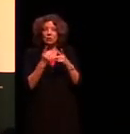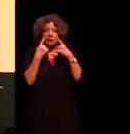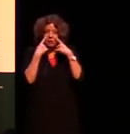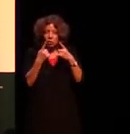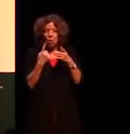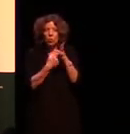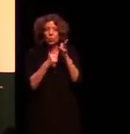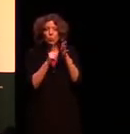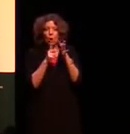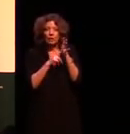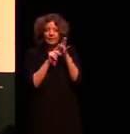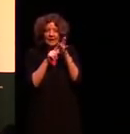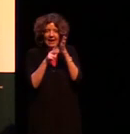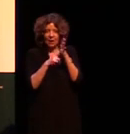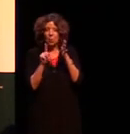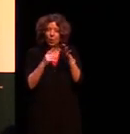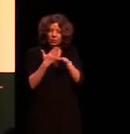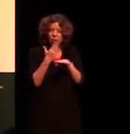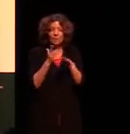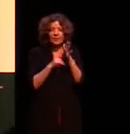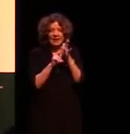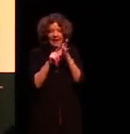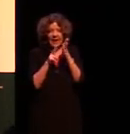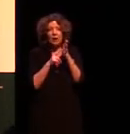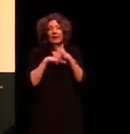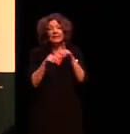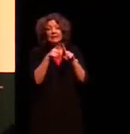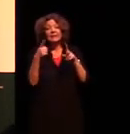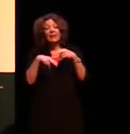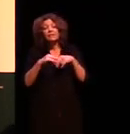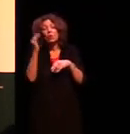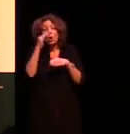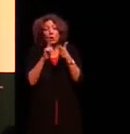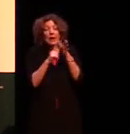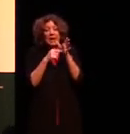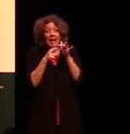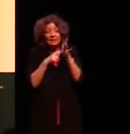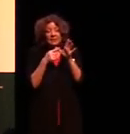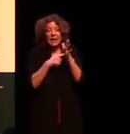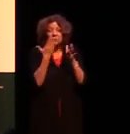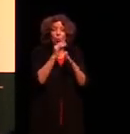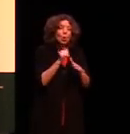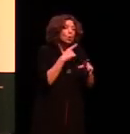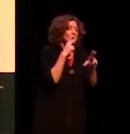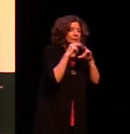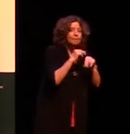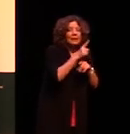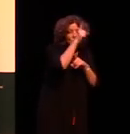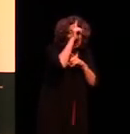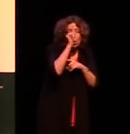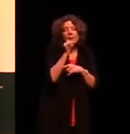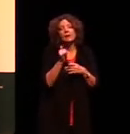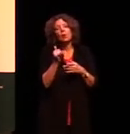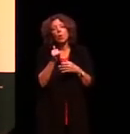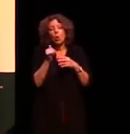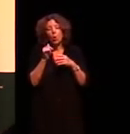playing in the sentence what the job is of that noun in the sentence if you learn Latin at school or you speak German or Hungarian